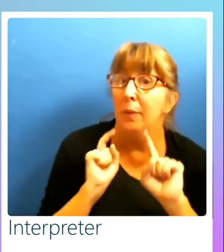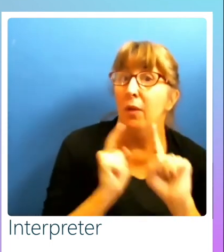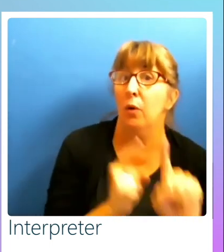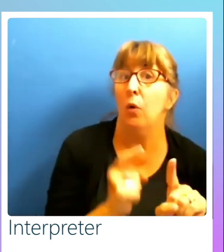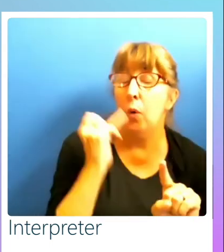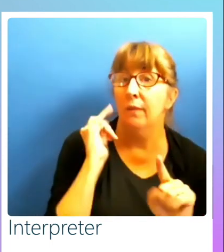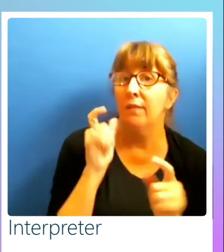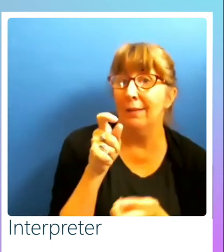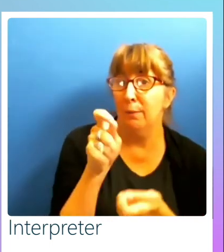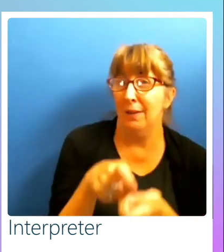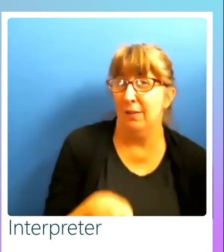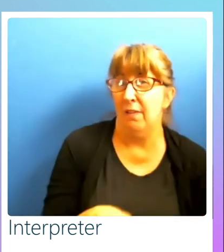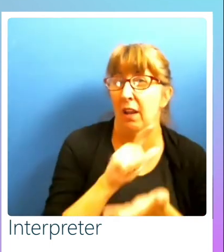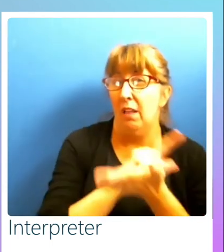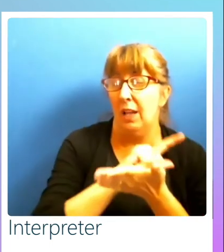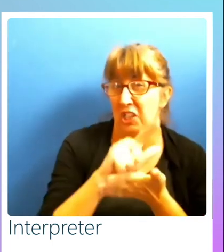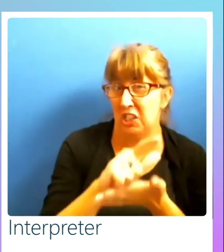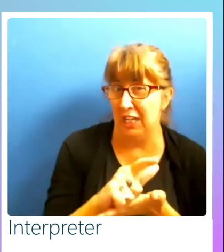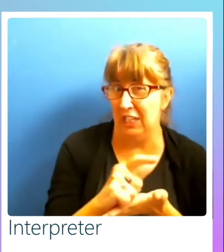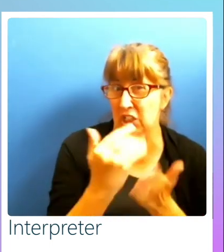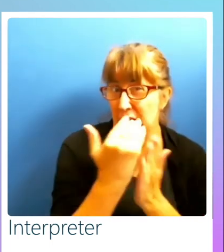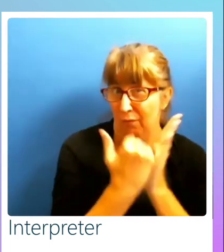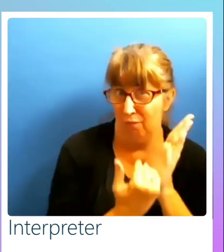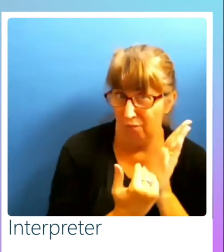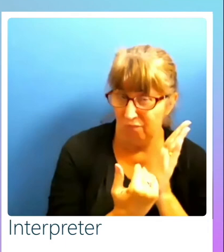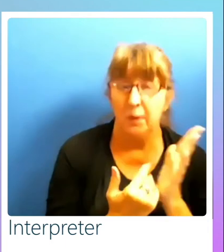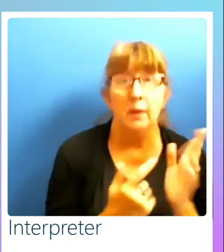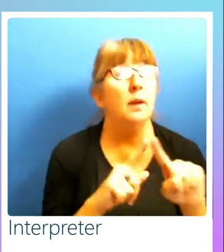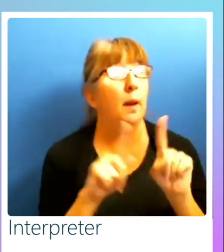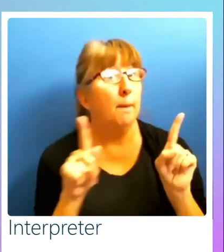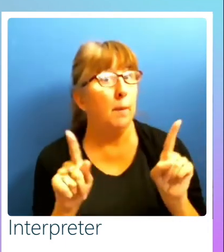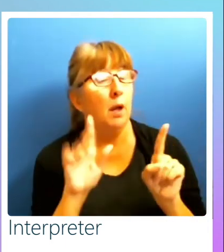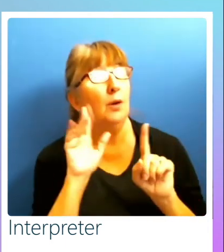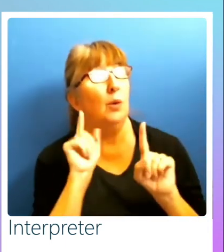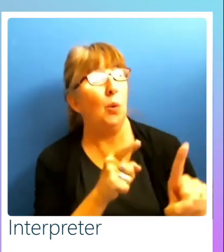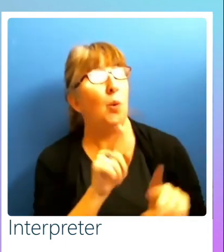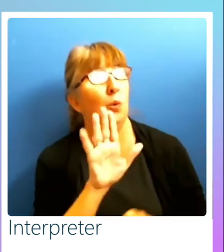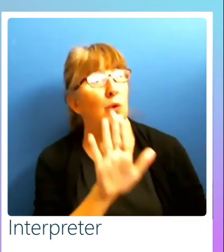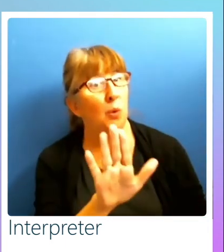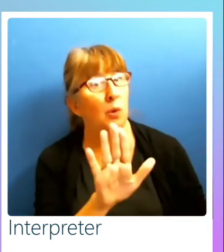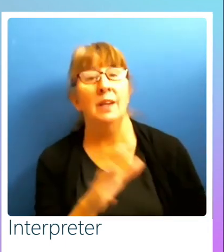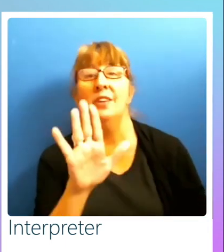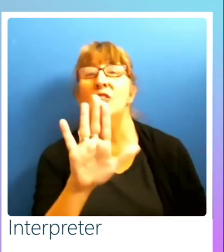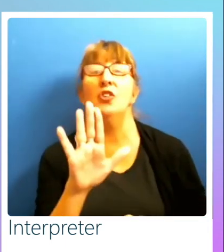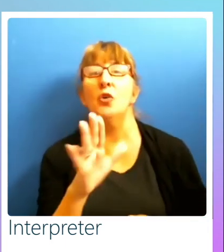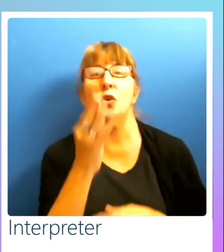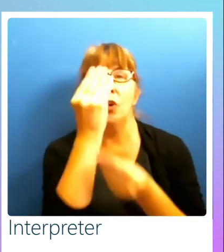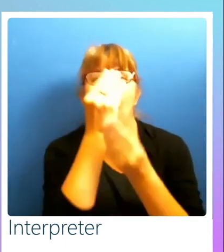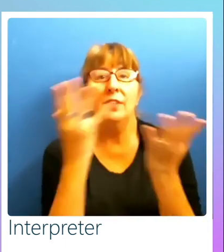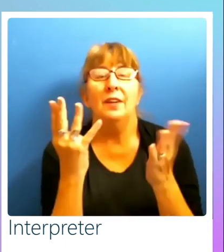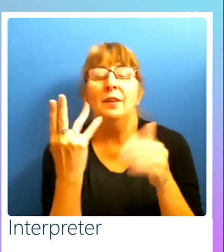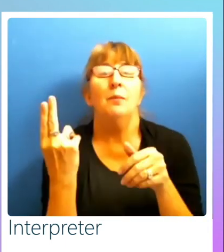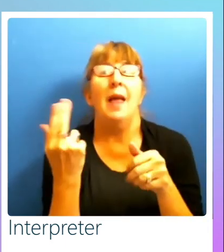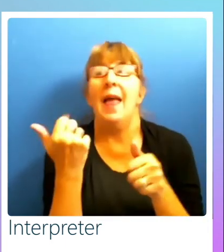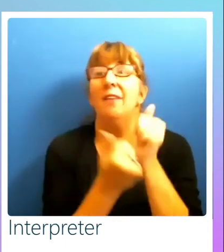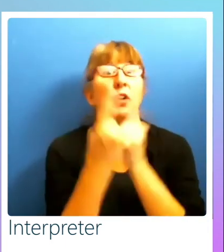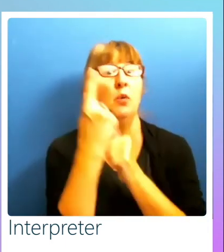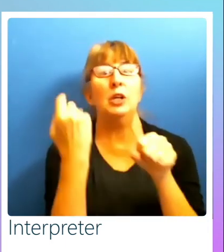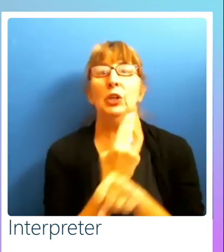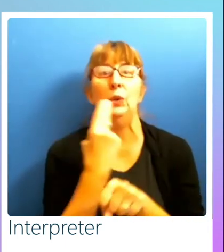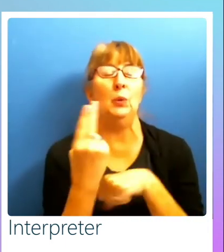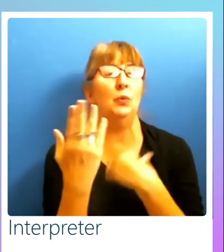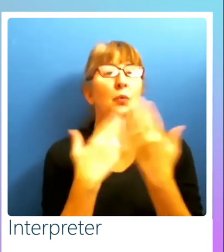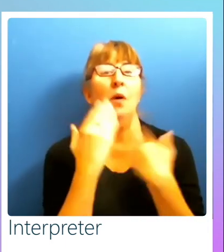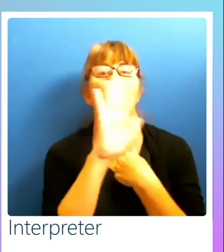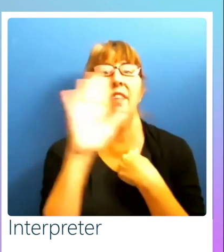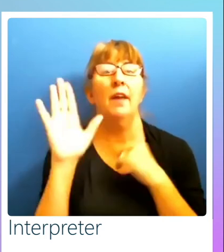specified in the legislation, right, but really your goal is that your content can be used by everyone, regardless of